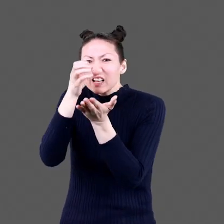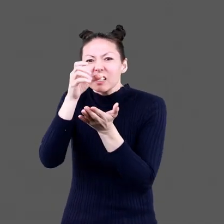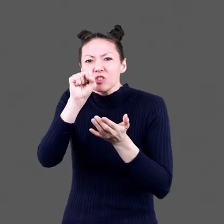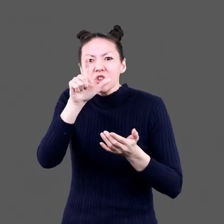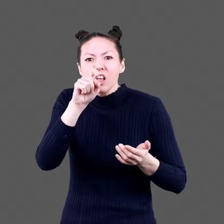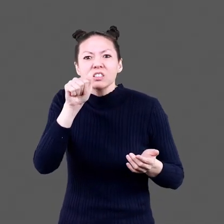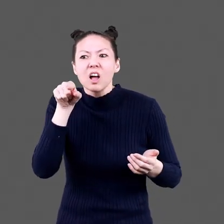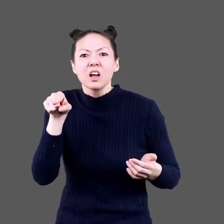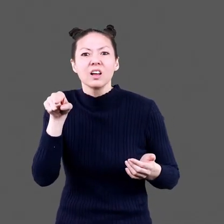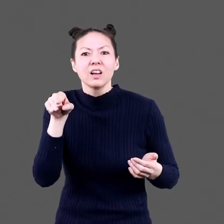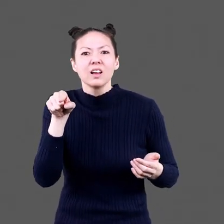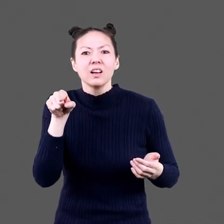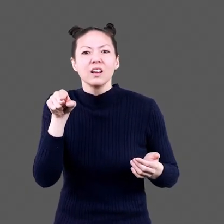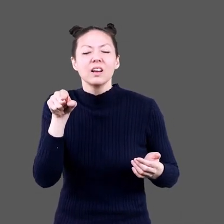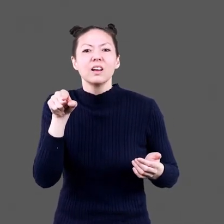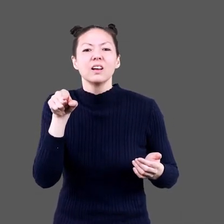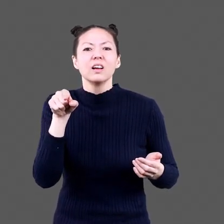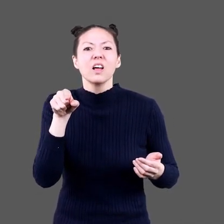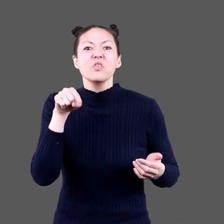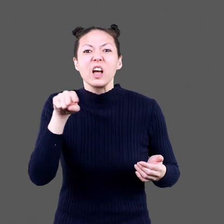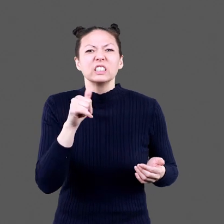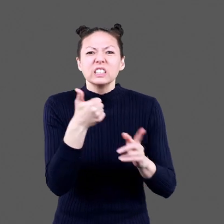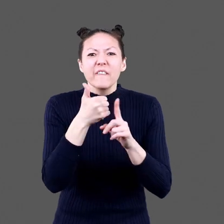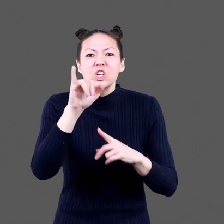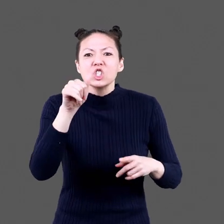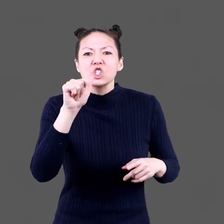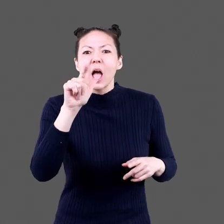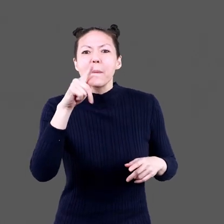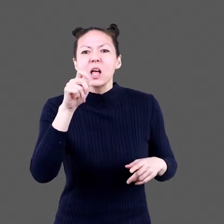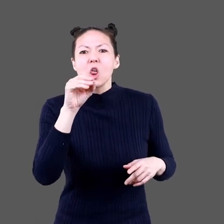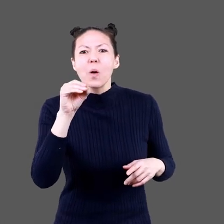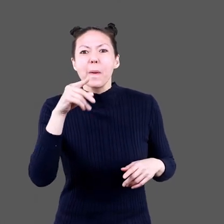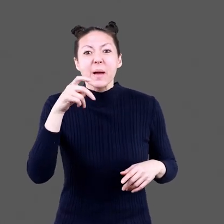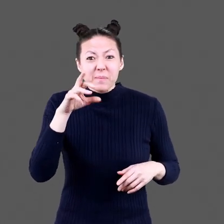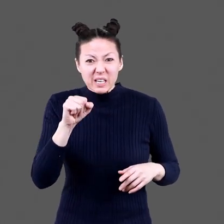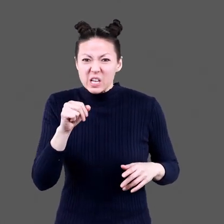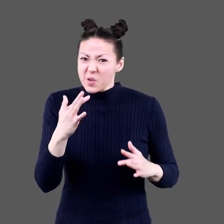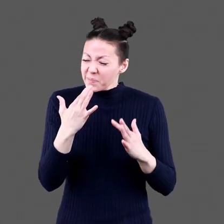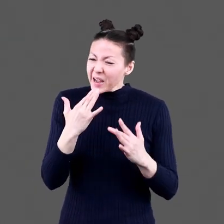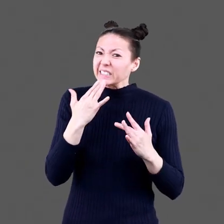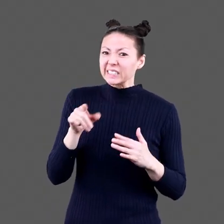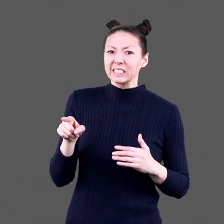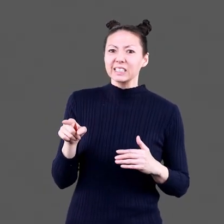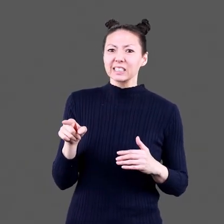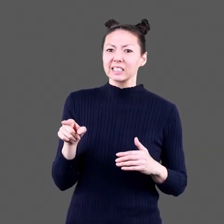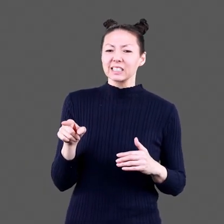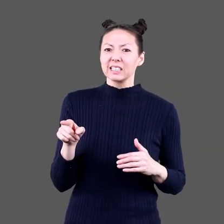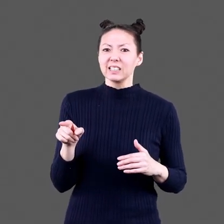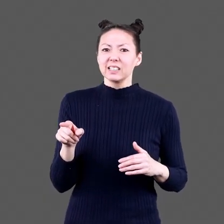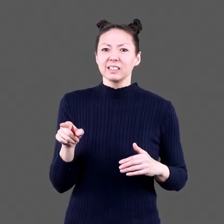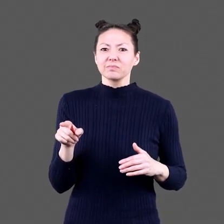little green specks in the salsa? Those are jalapeno